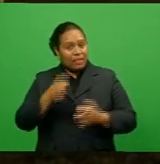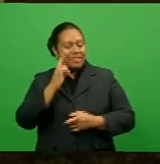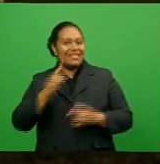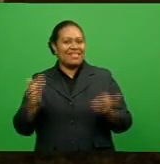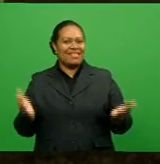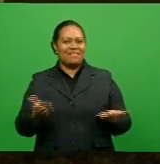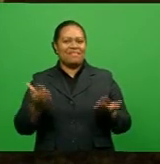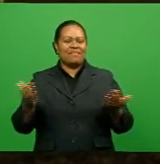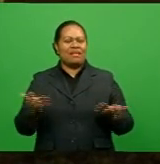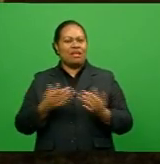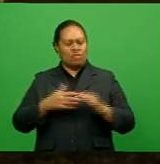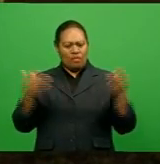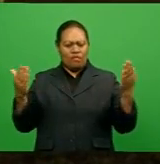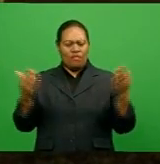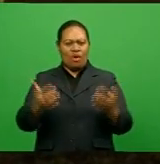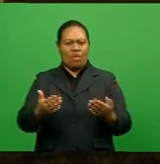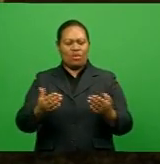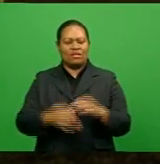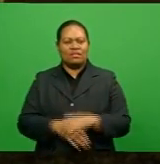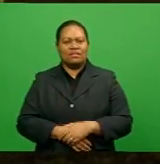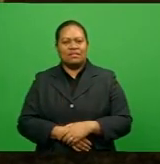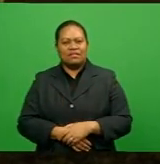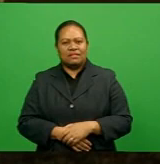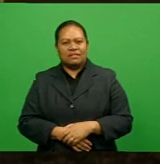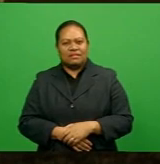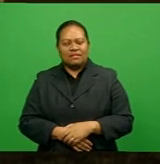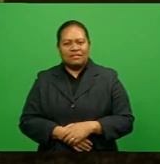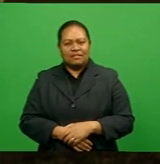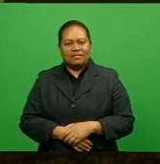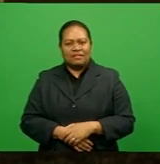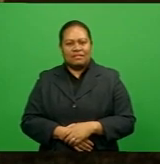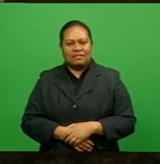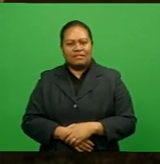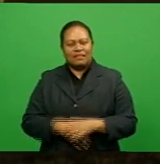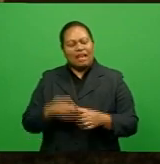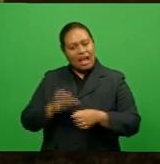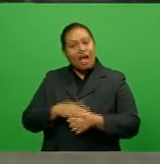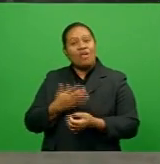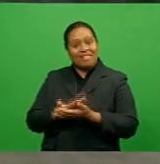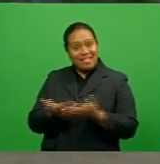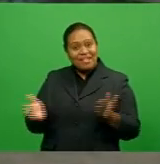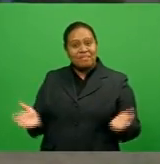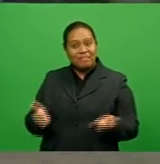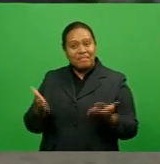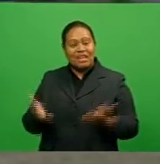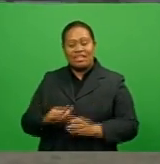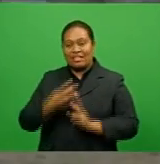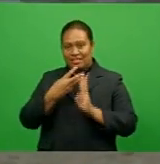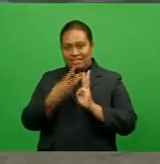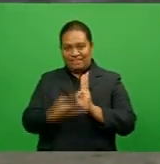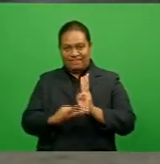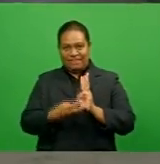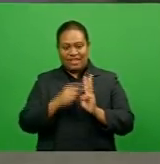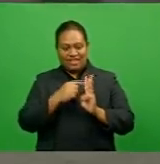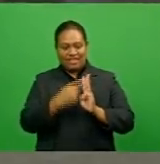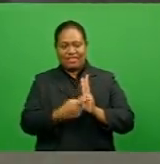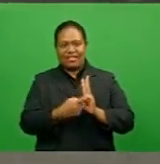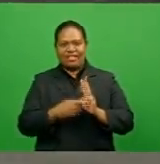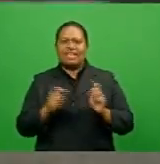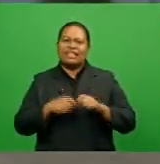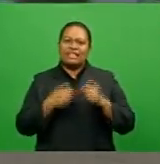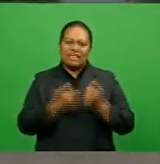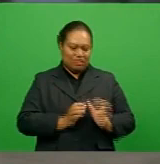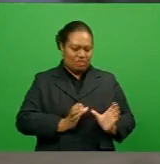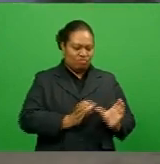focusing on the formations. They will be playing against the three teams that are in our pool